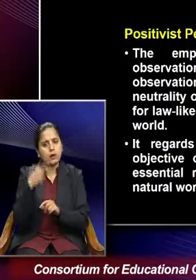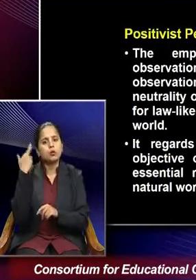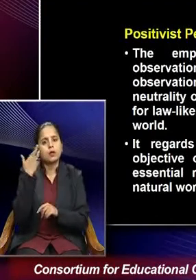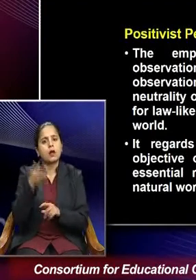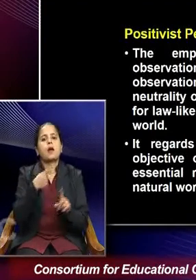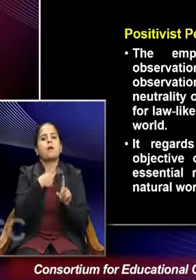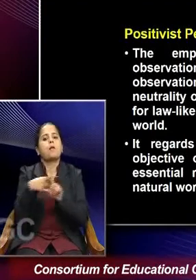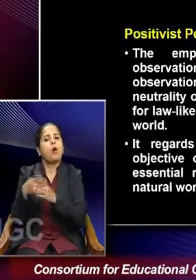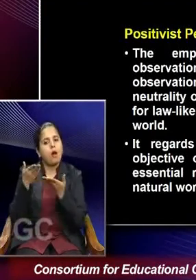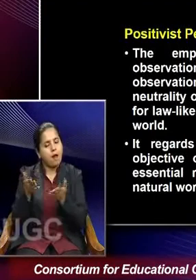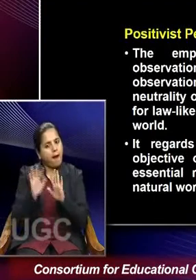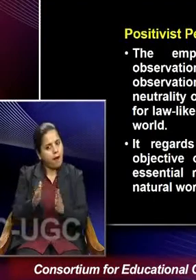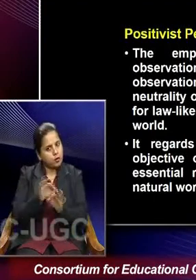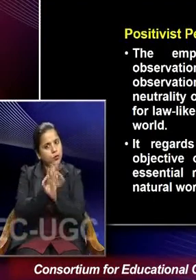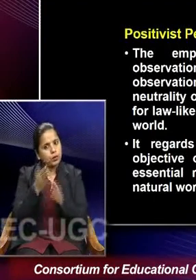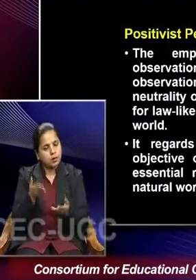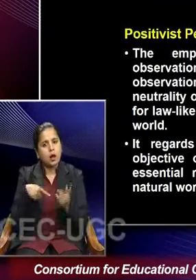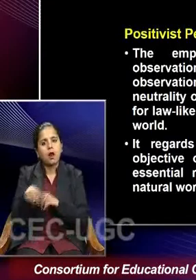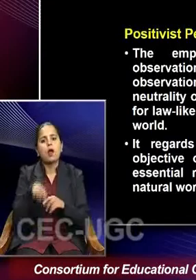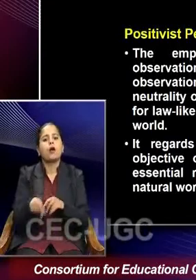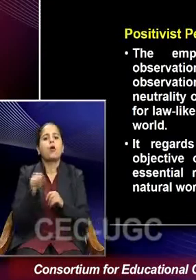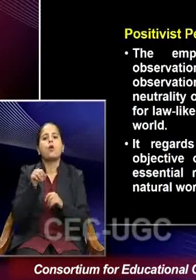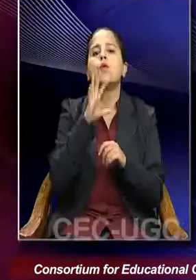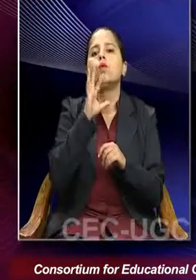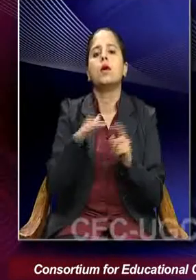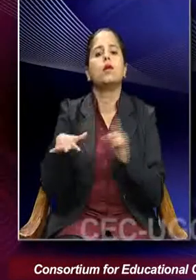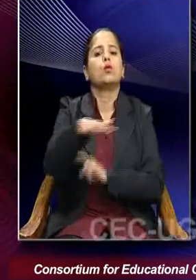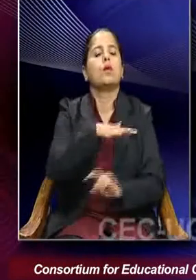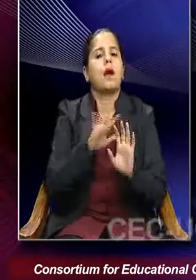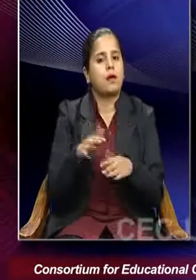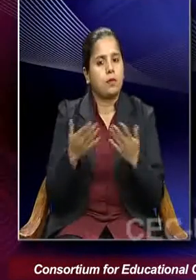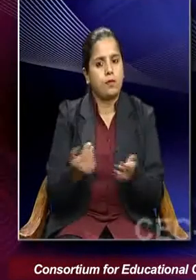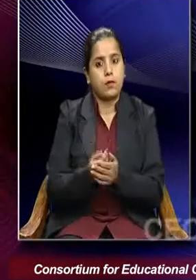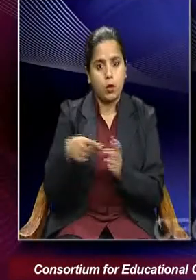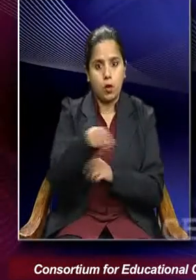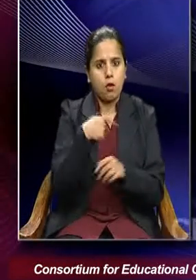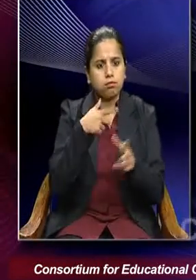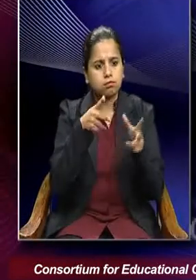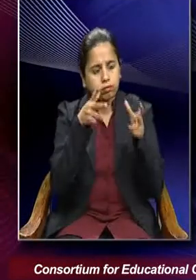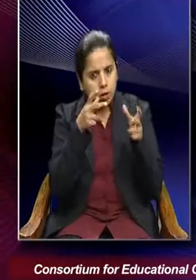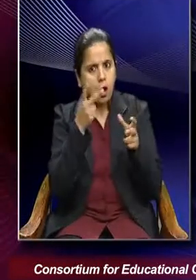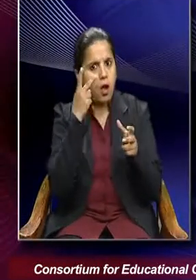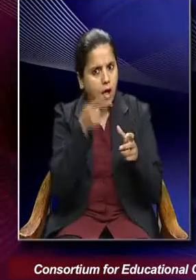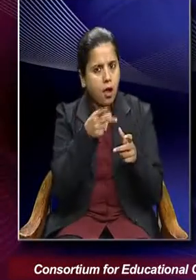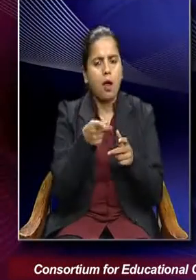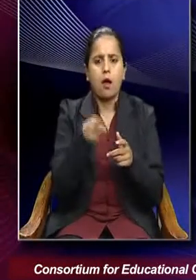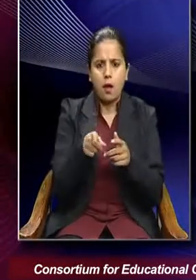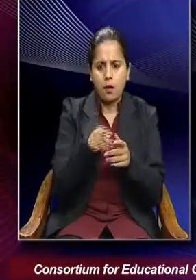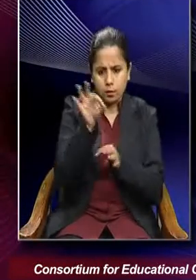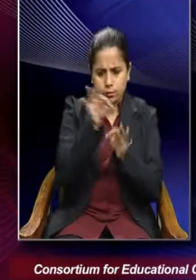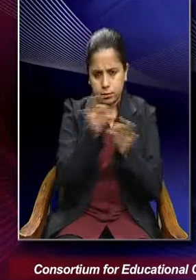positivist is there. It is an objective reality out there. You observe it, measure it,